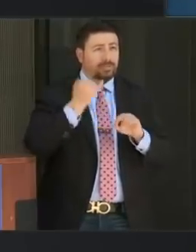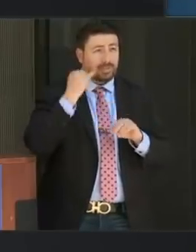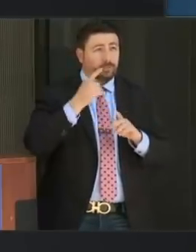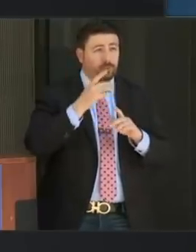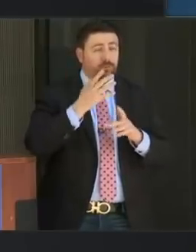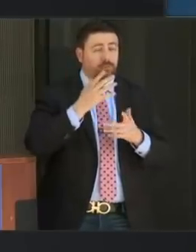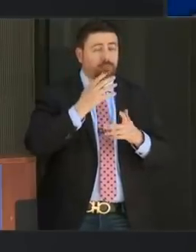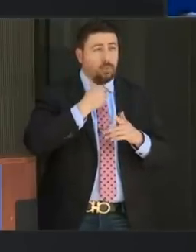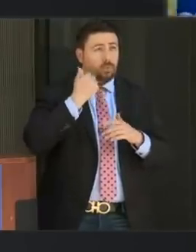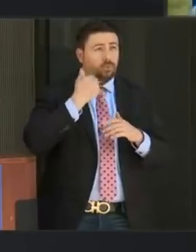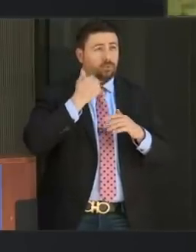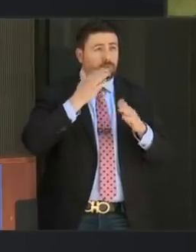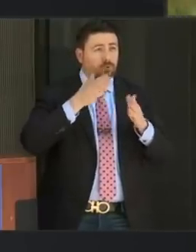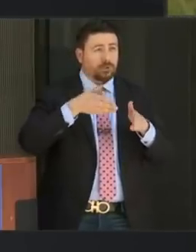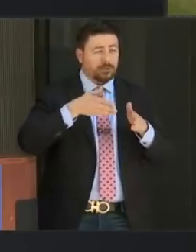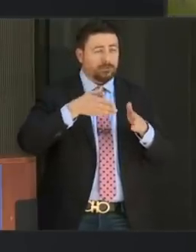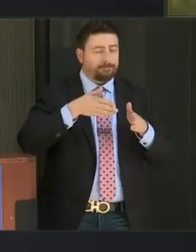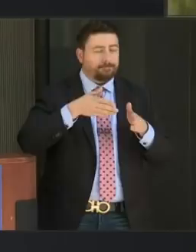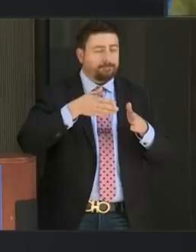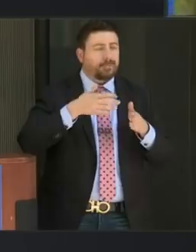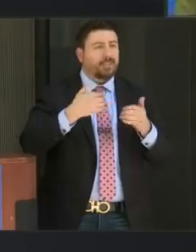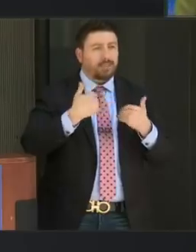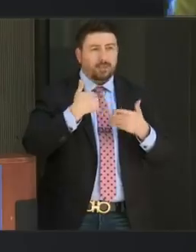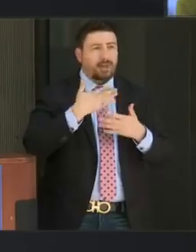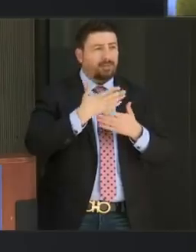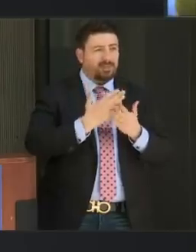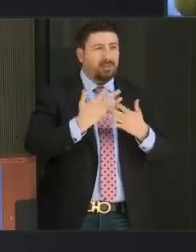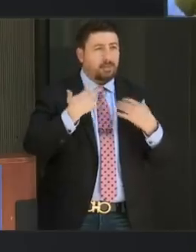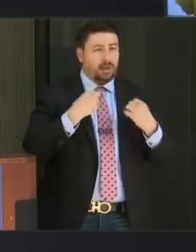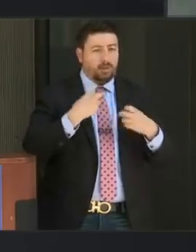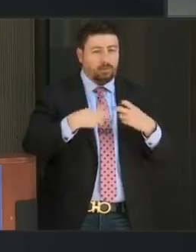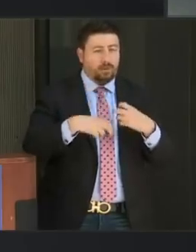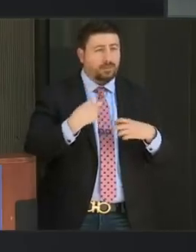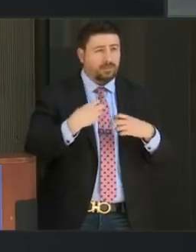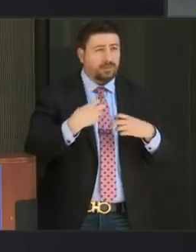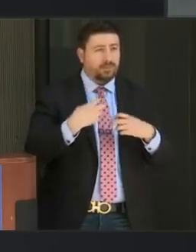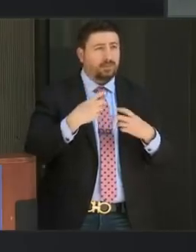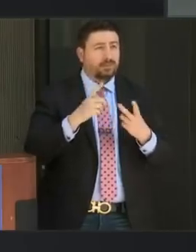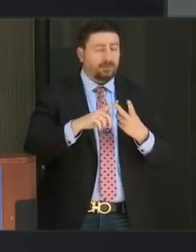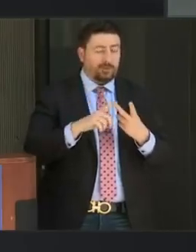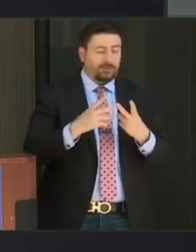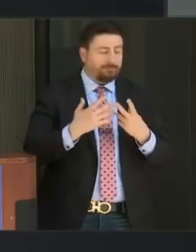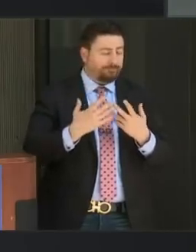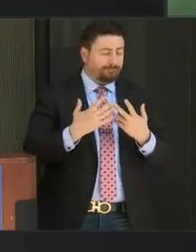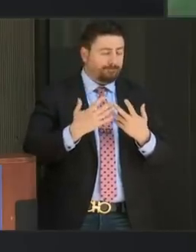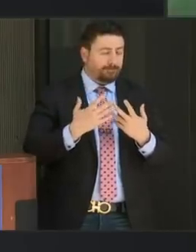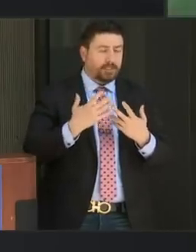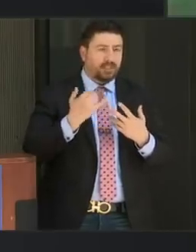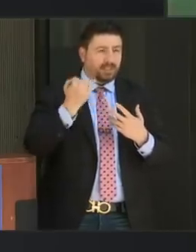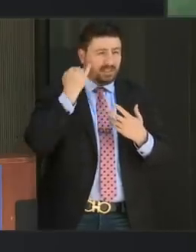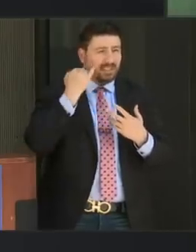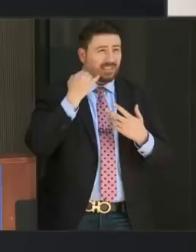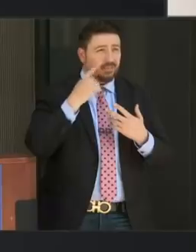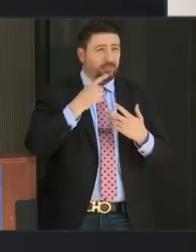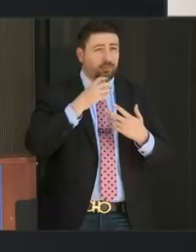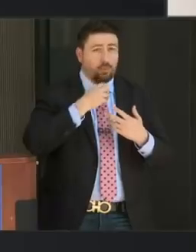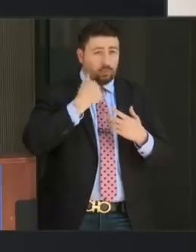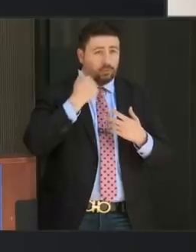older and you have underlying health conditions or you have a serious